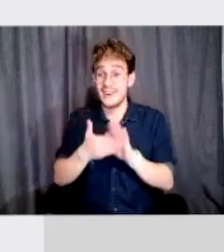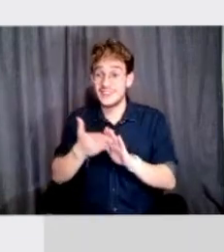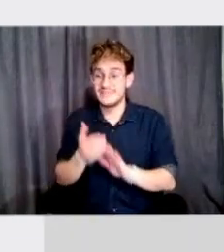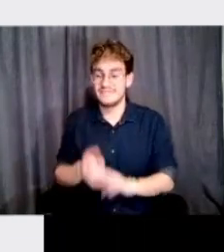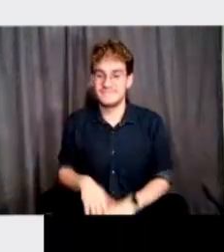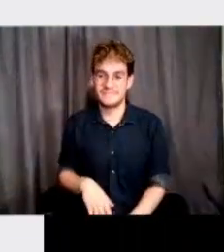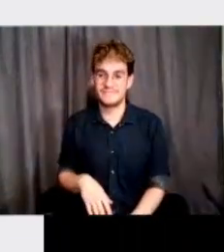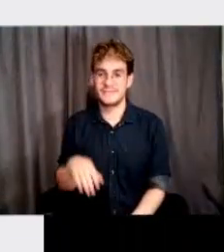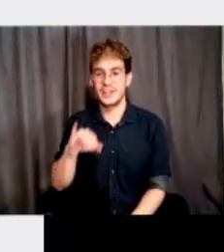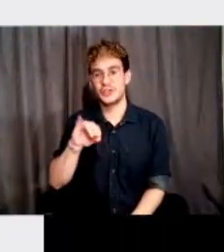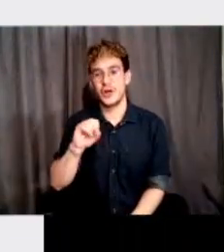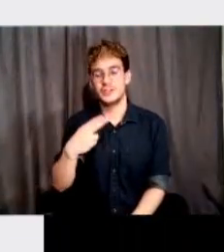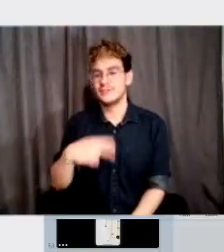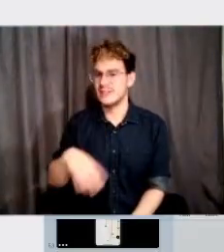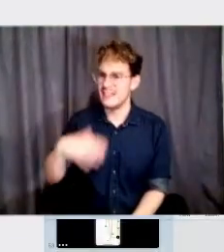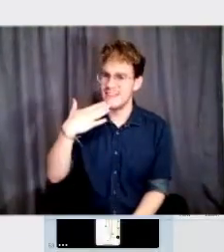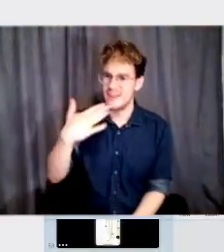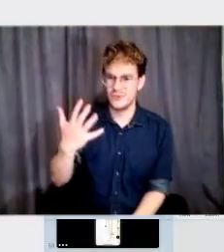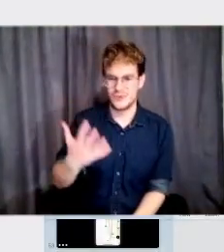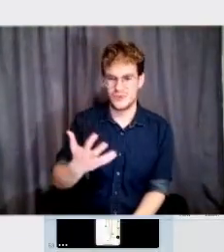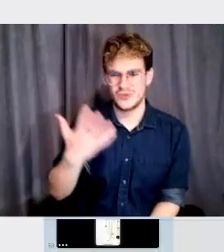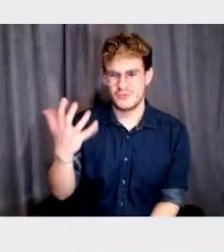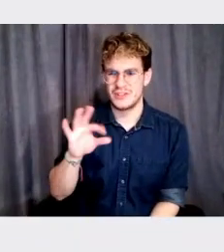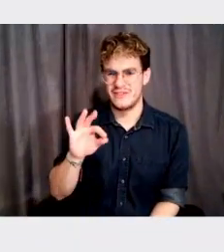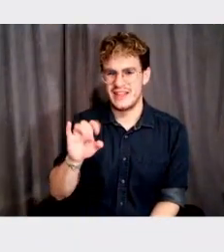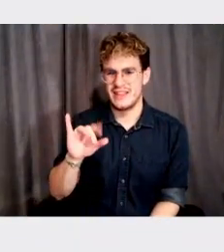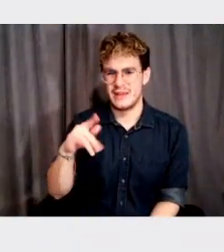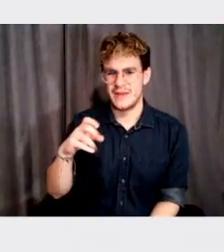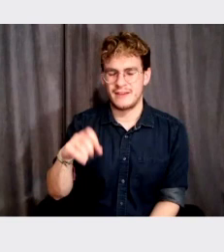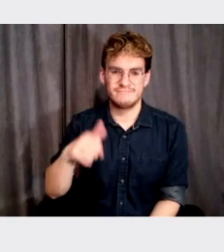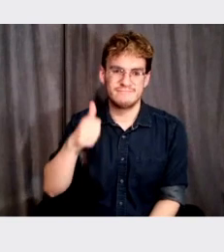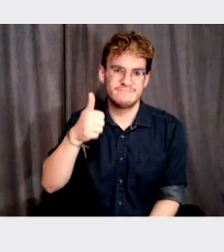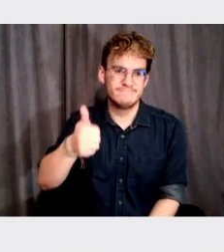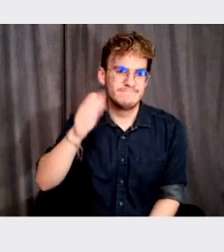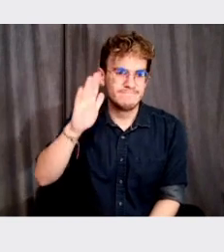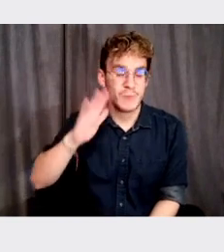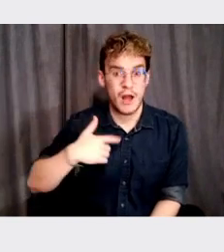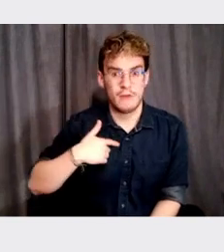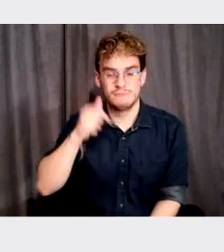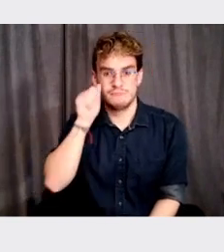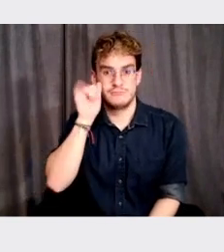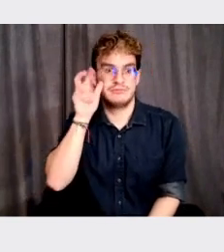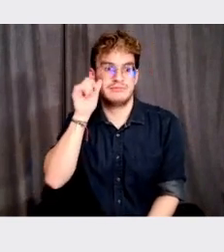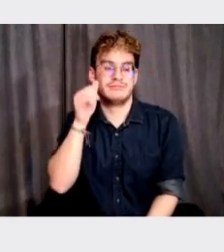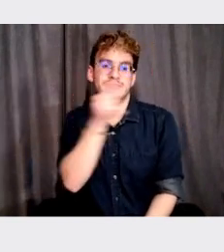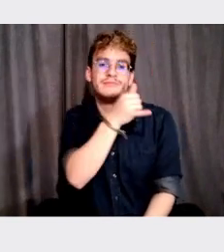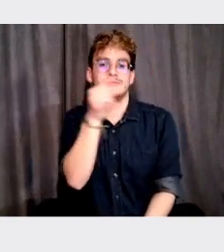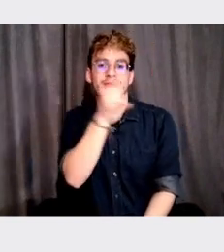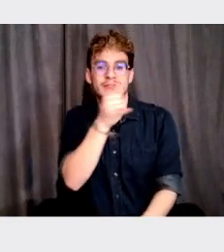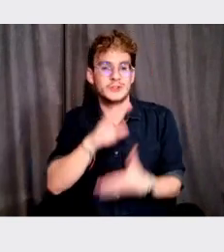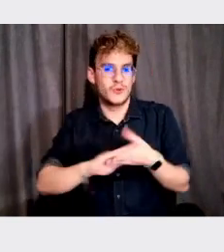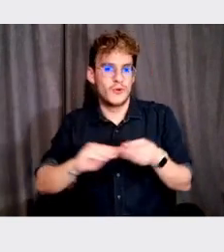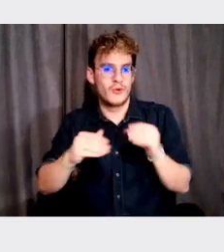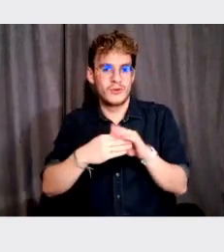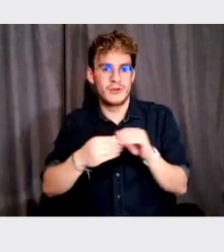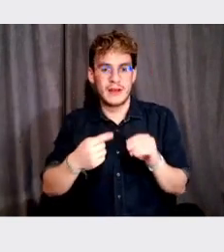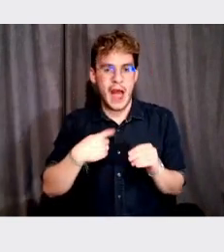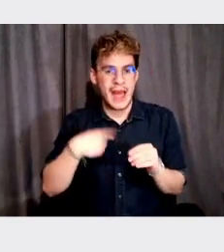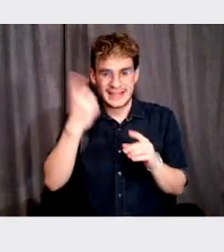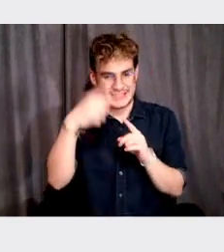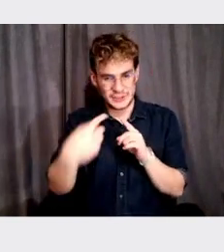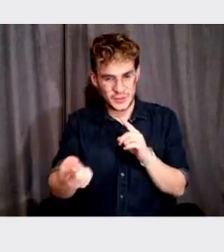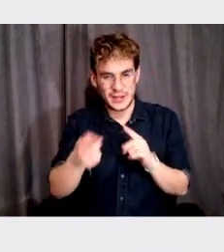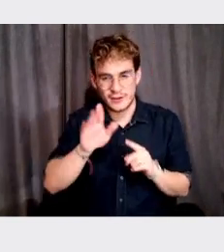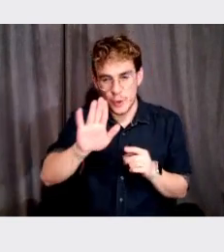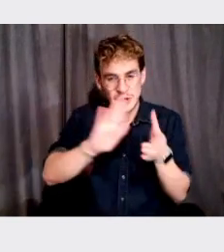Thank you so much, Felipe. Um, that was wonderful and, uh, fascinating, fascinating story. Uh, I, I would disagree. I